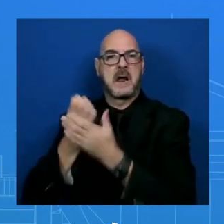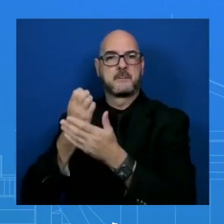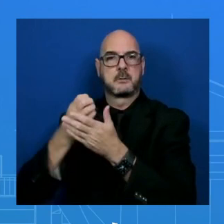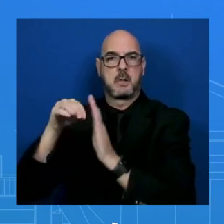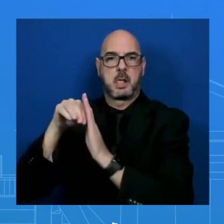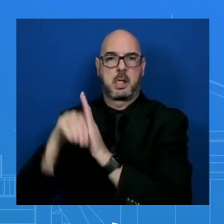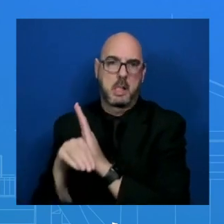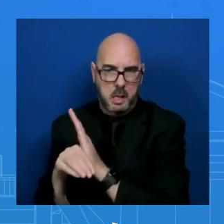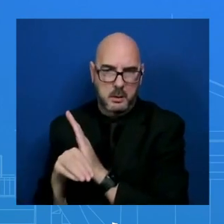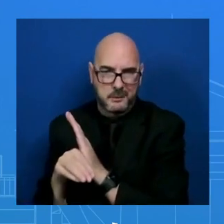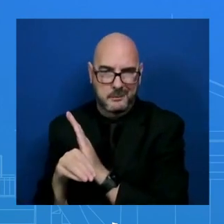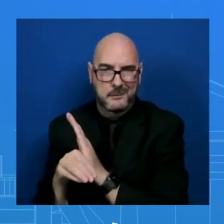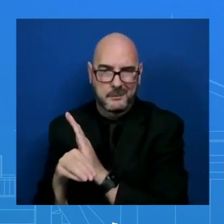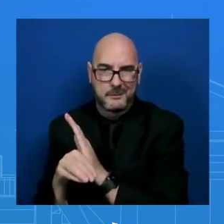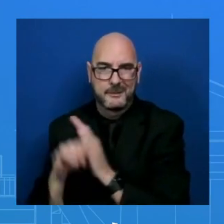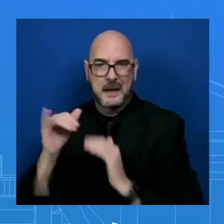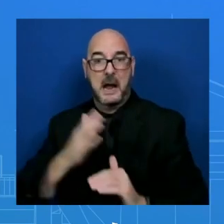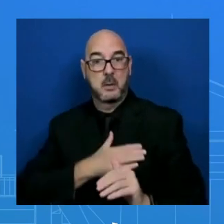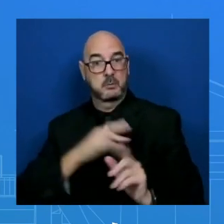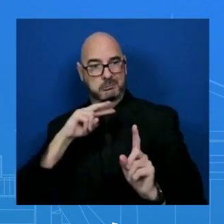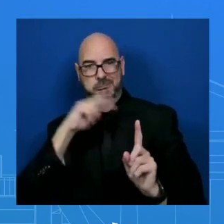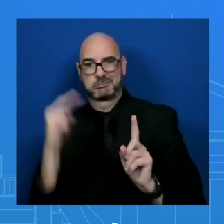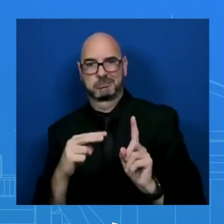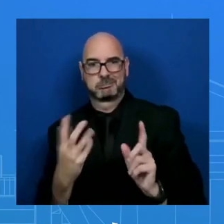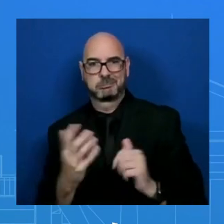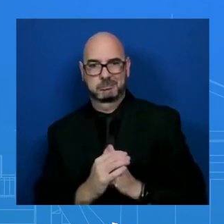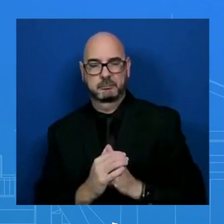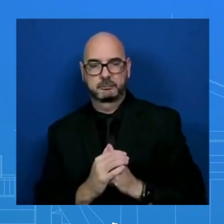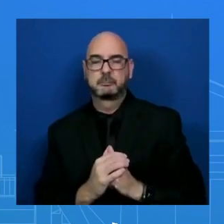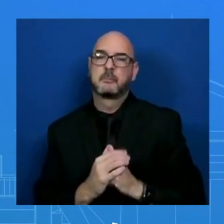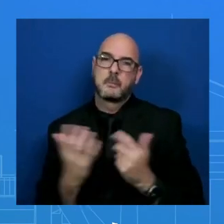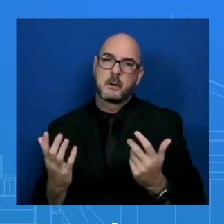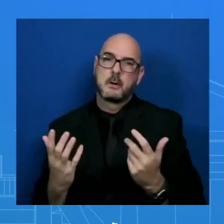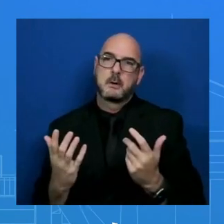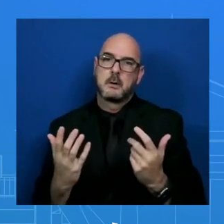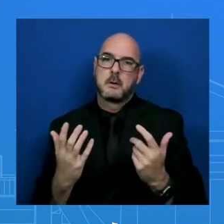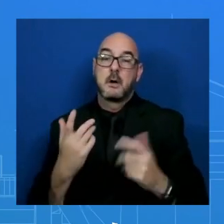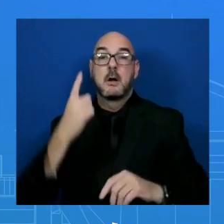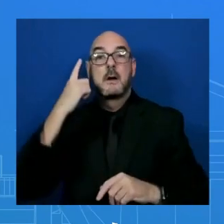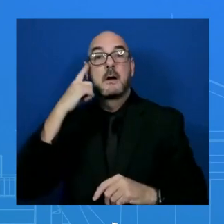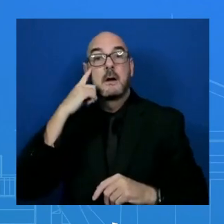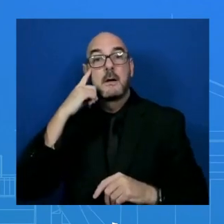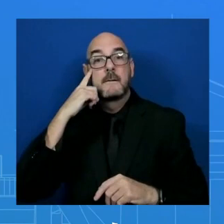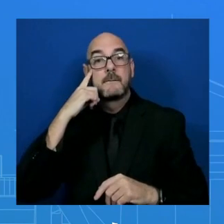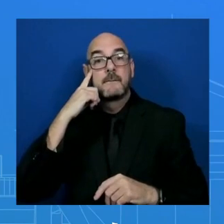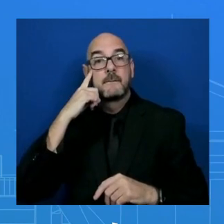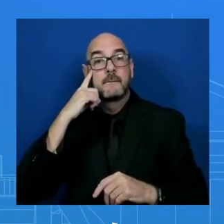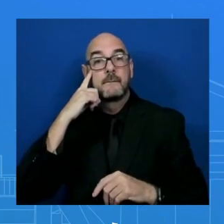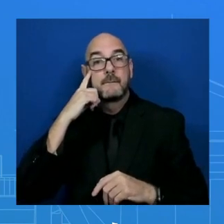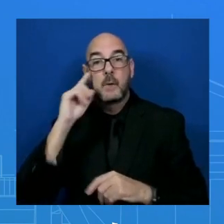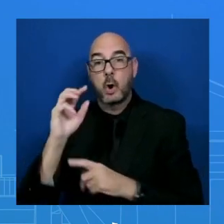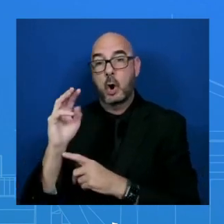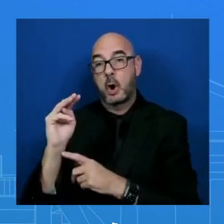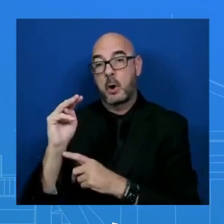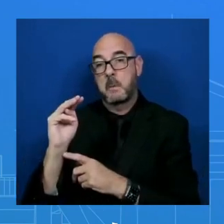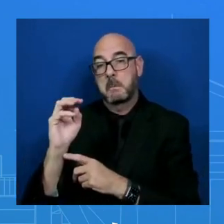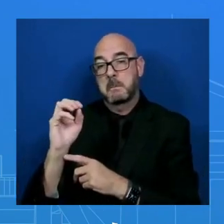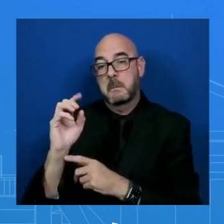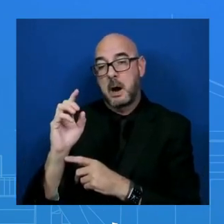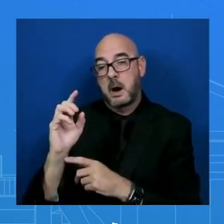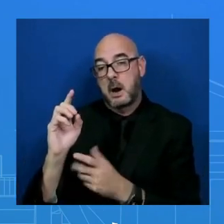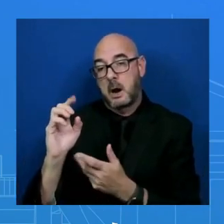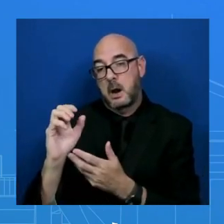is that for a modest investment from the point of view of the overall size of the U.S. budget